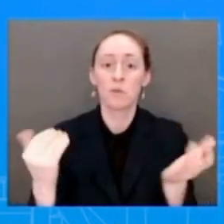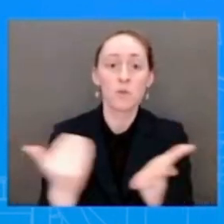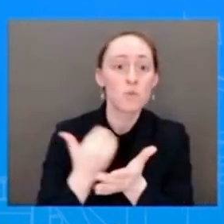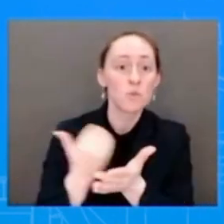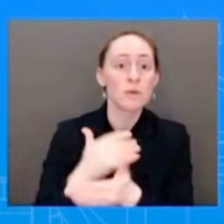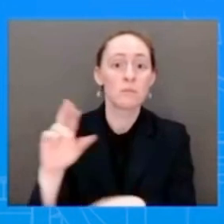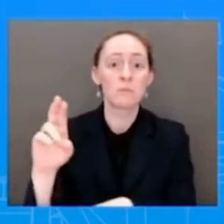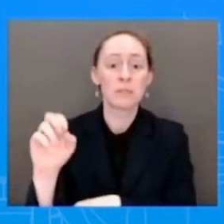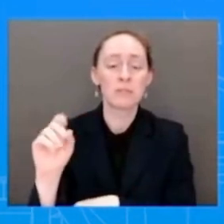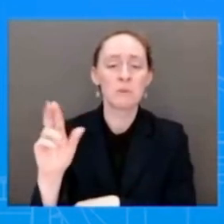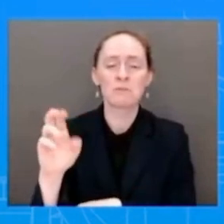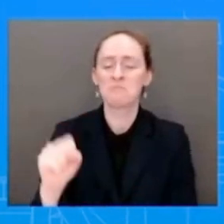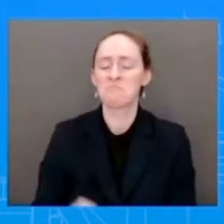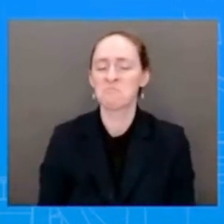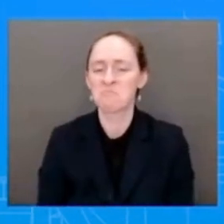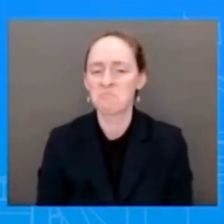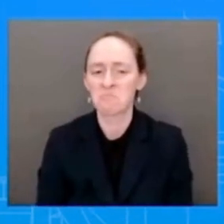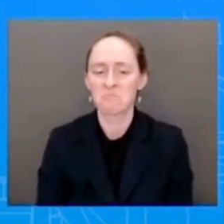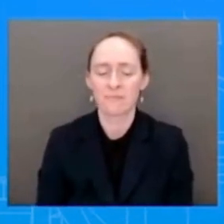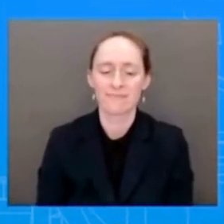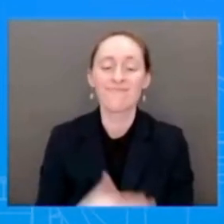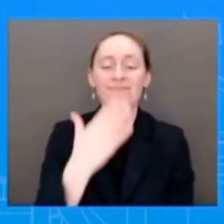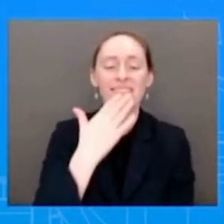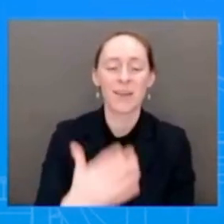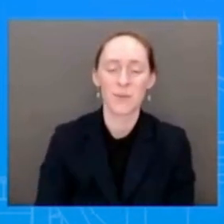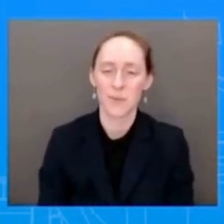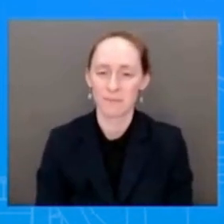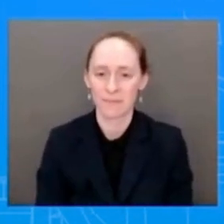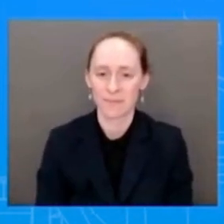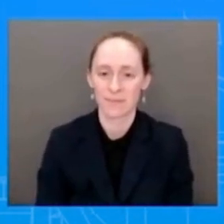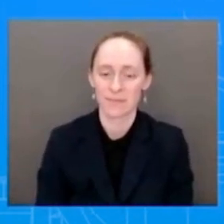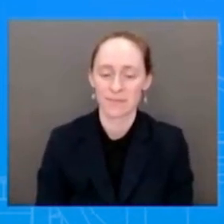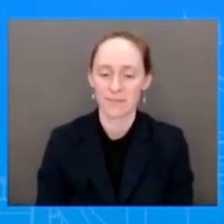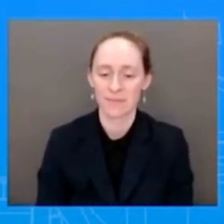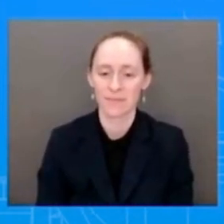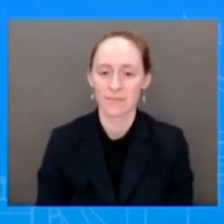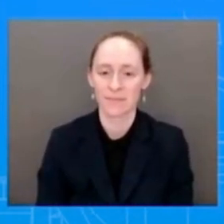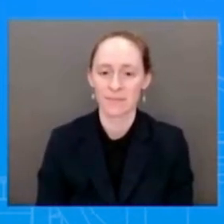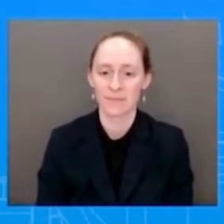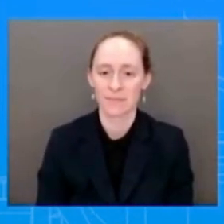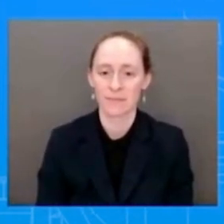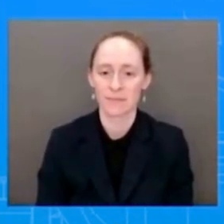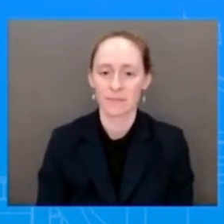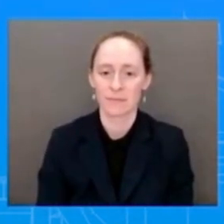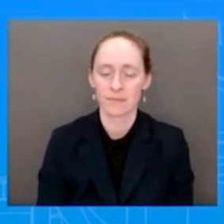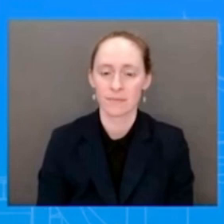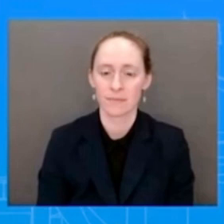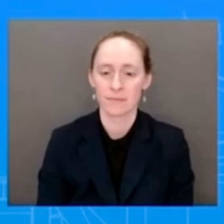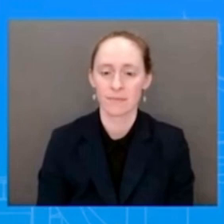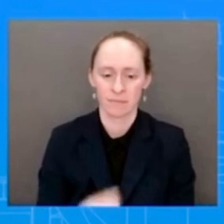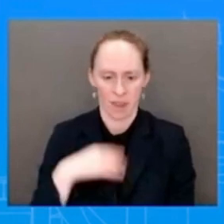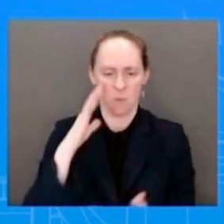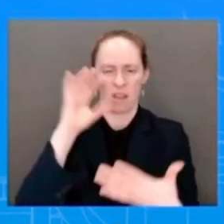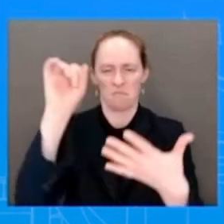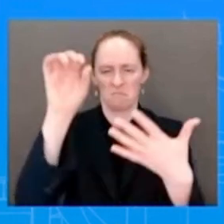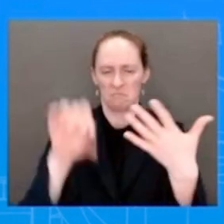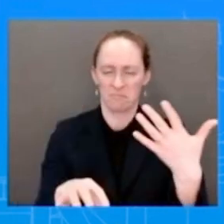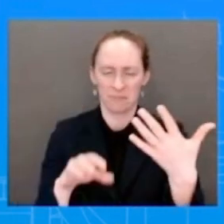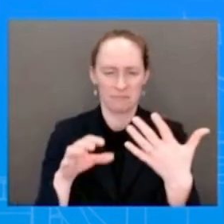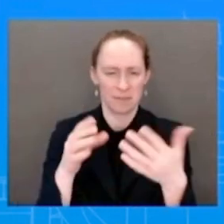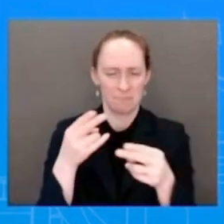you for your time. Thank you. All right. I just have a couple things at the top, and then we'll get to it. Okay.